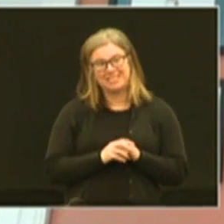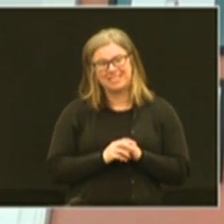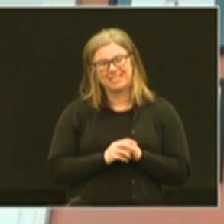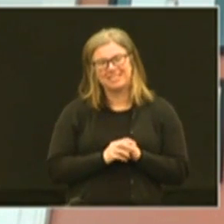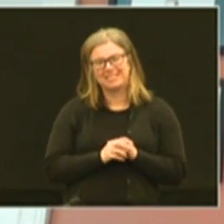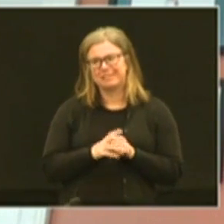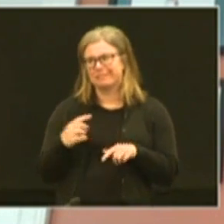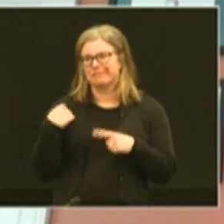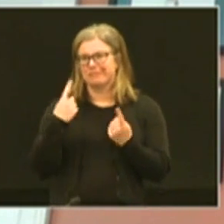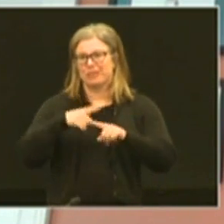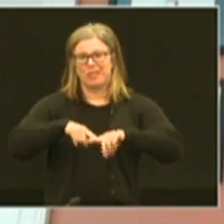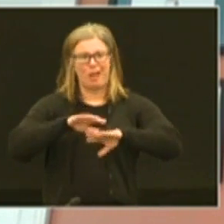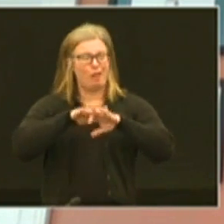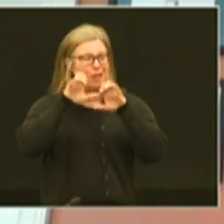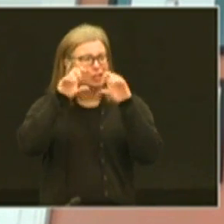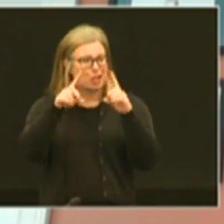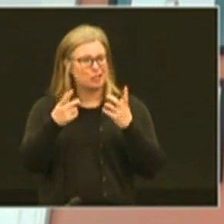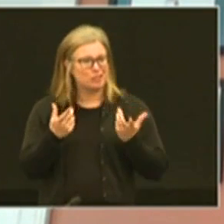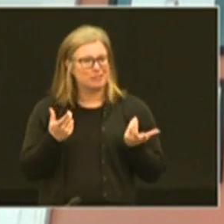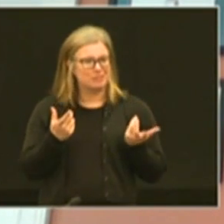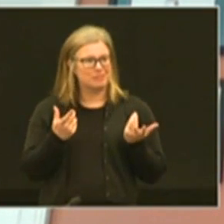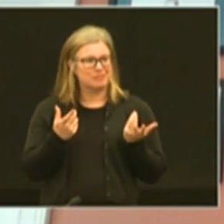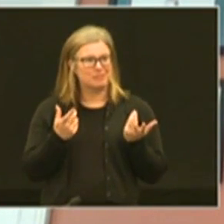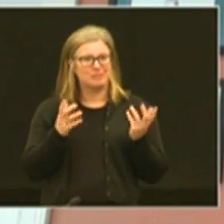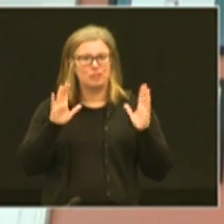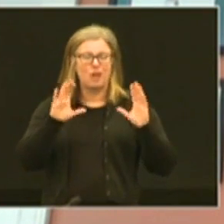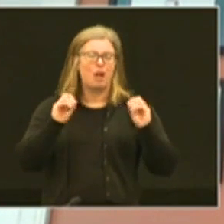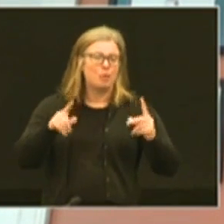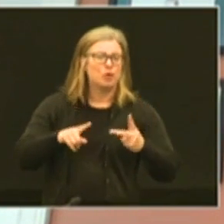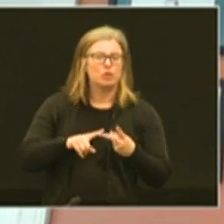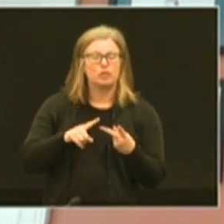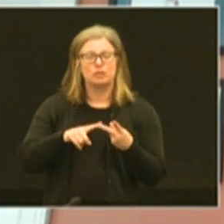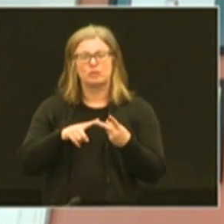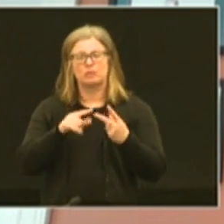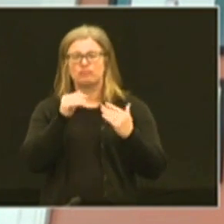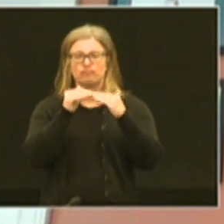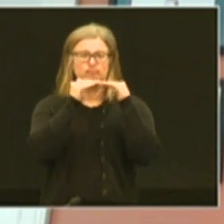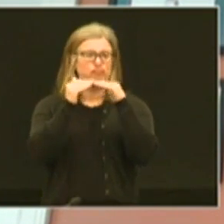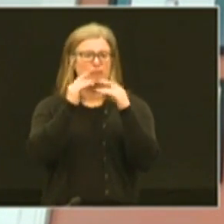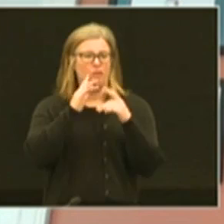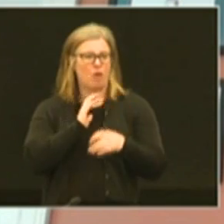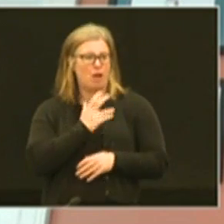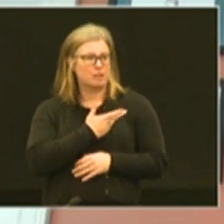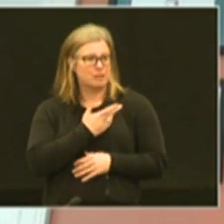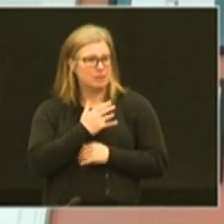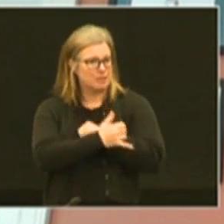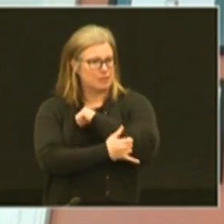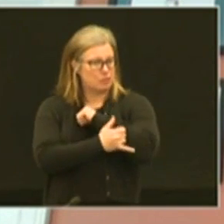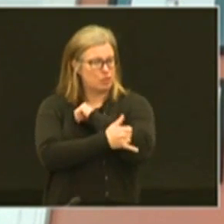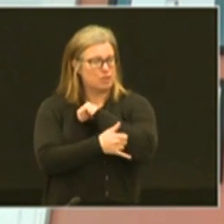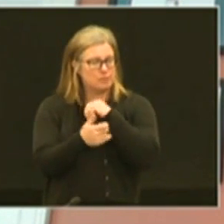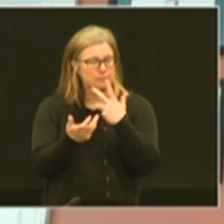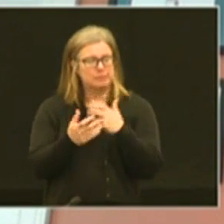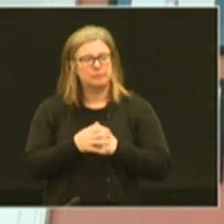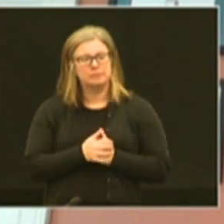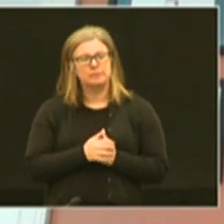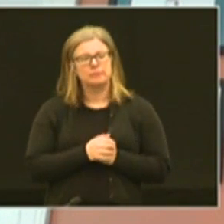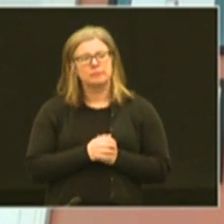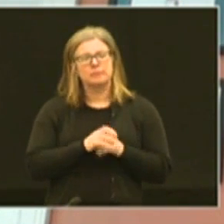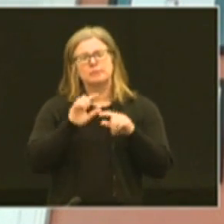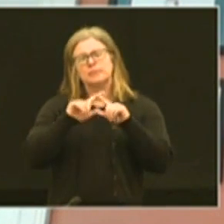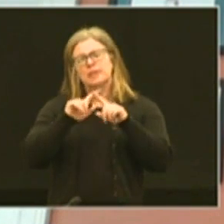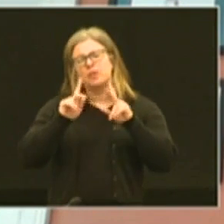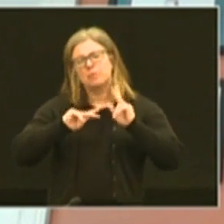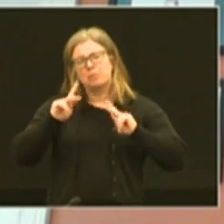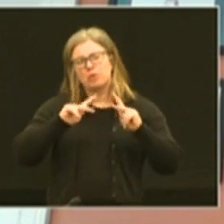always relied on education to create opportunities to be the great equalizer for us in this country. And different